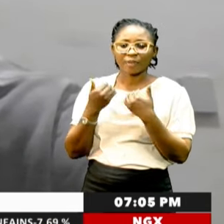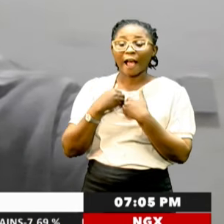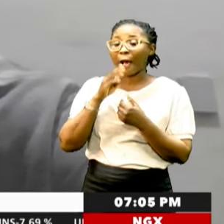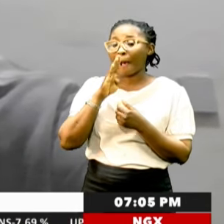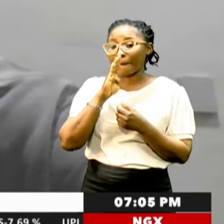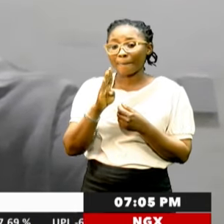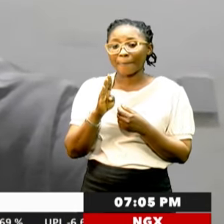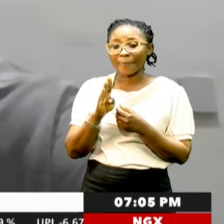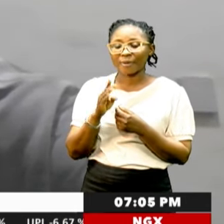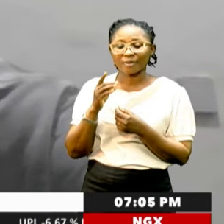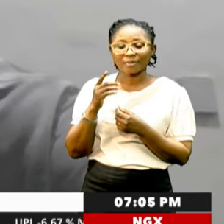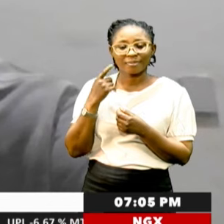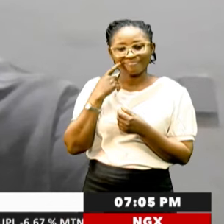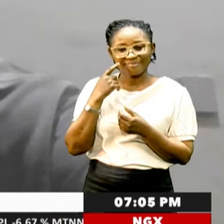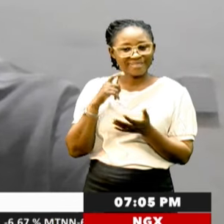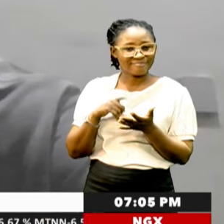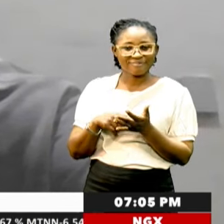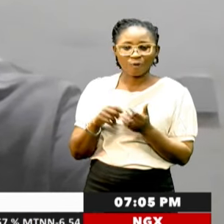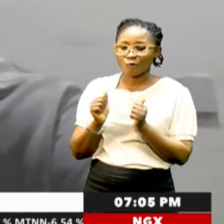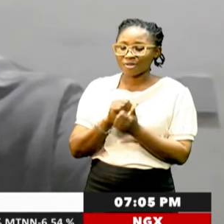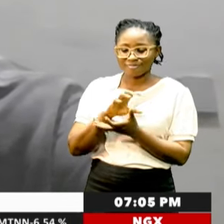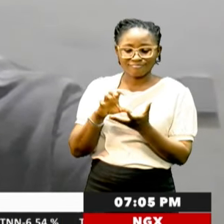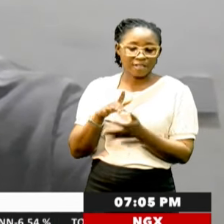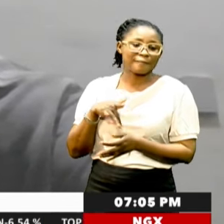been, obviously, with mixed feelings.